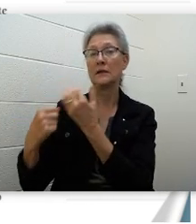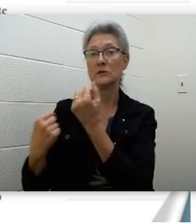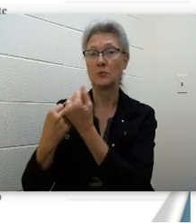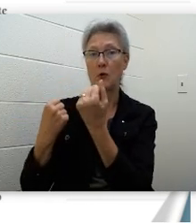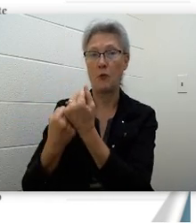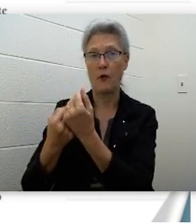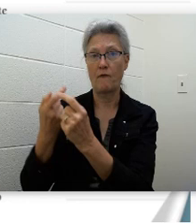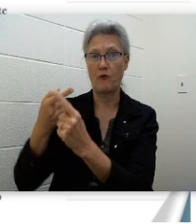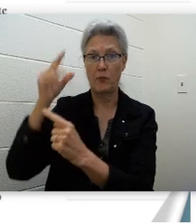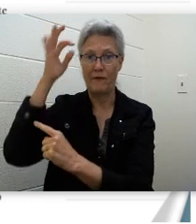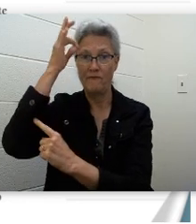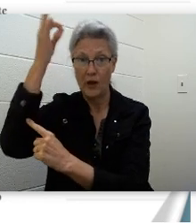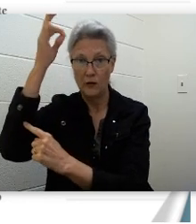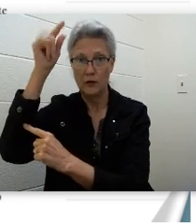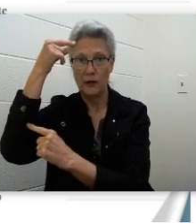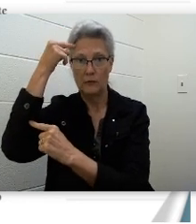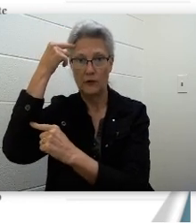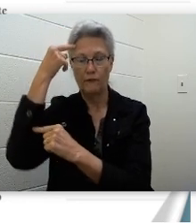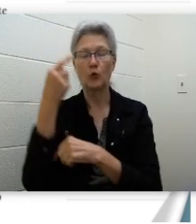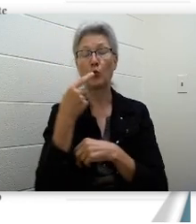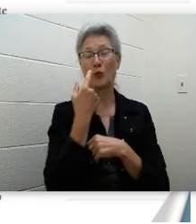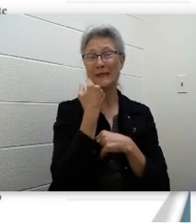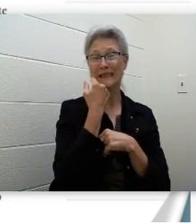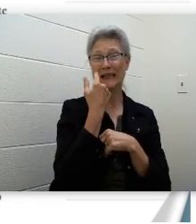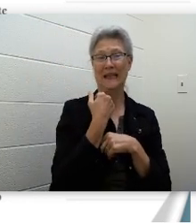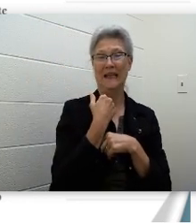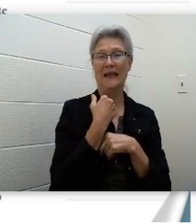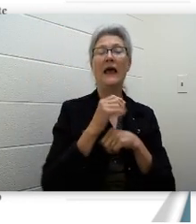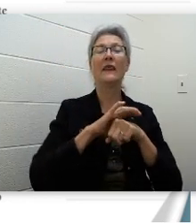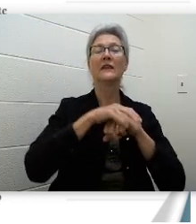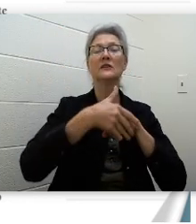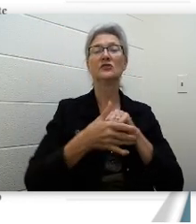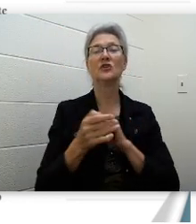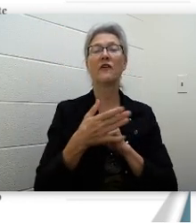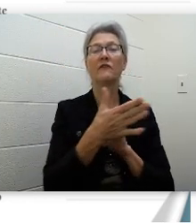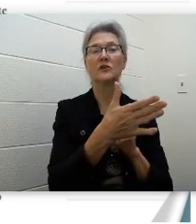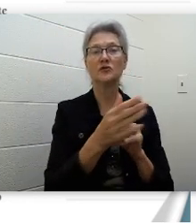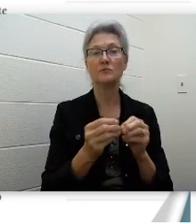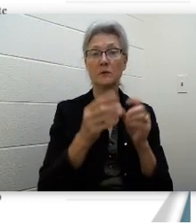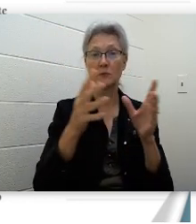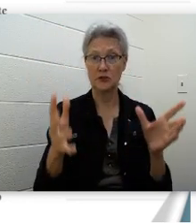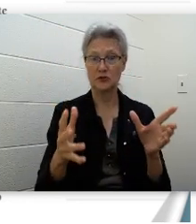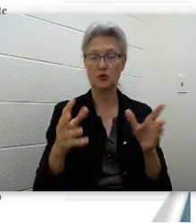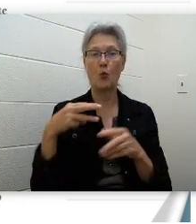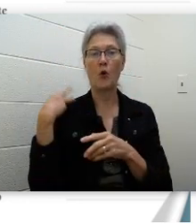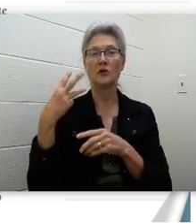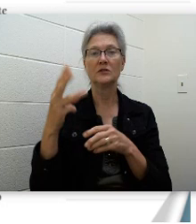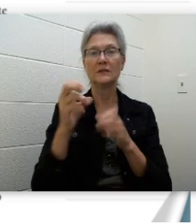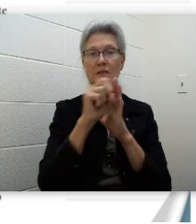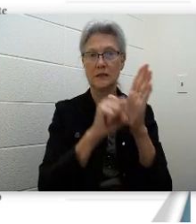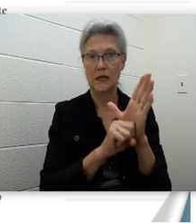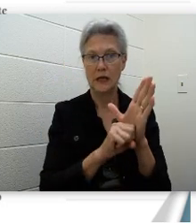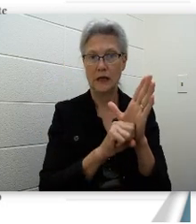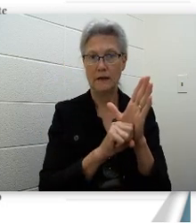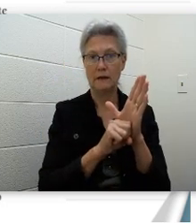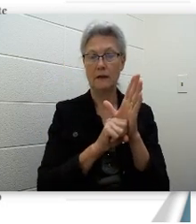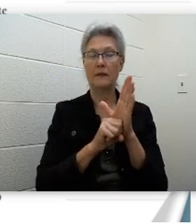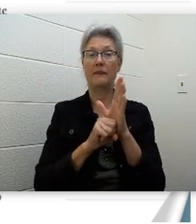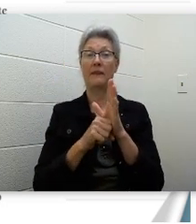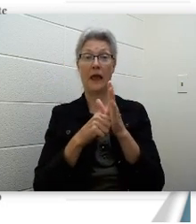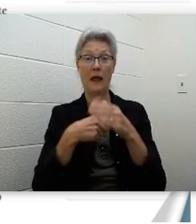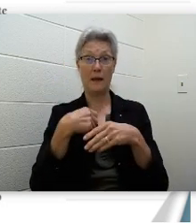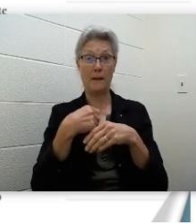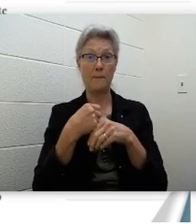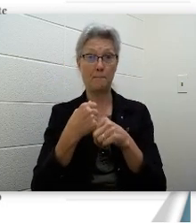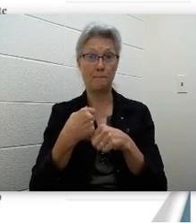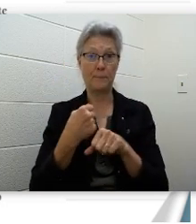For example, in recent years, the shellfish population of Washington State, the leading producer of shellfish in